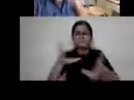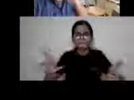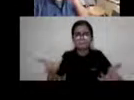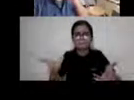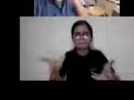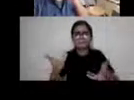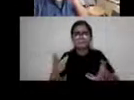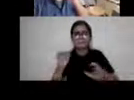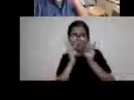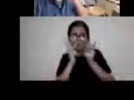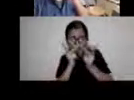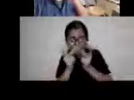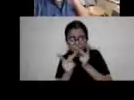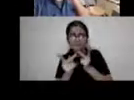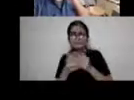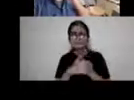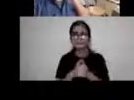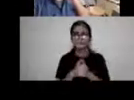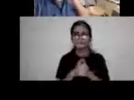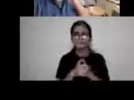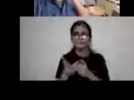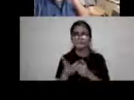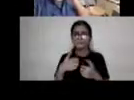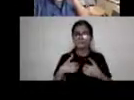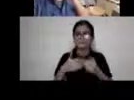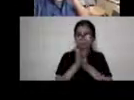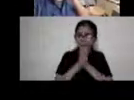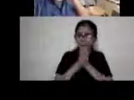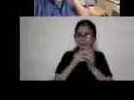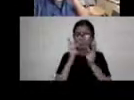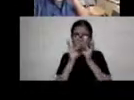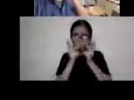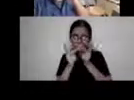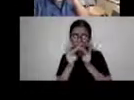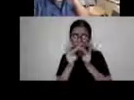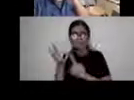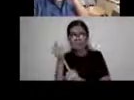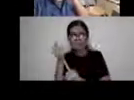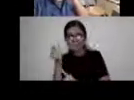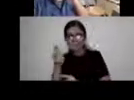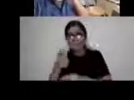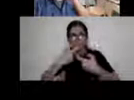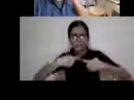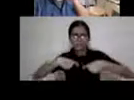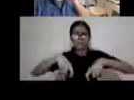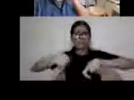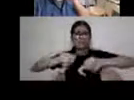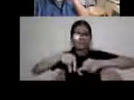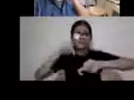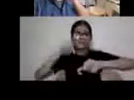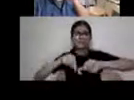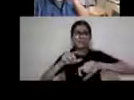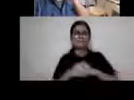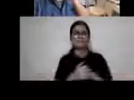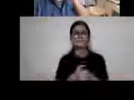It sounds to me, and I'm very curious, and I look forward to the Q&A part of the conference, that